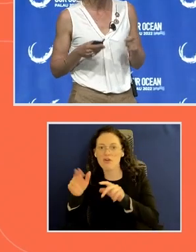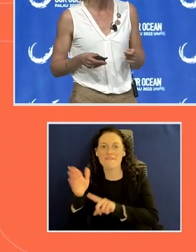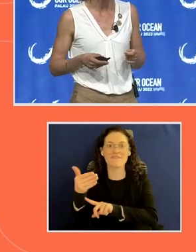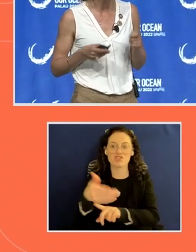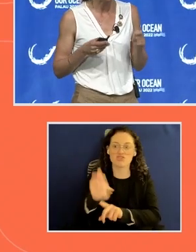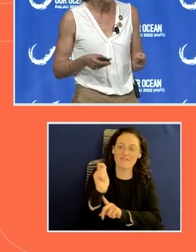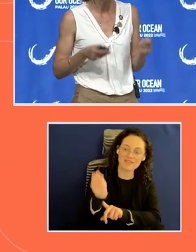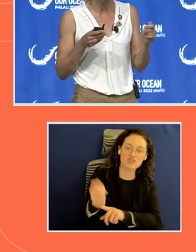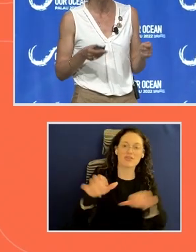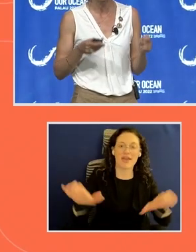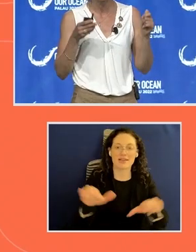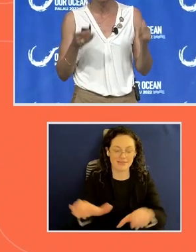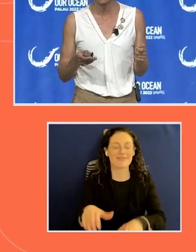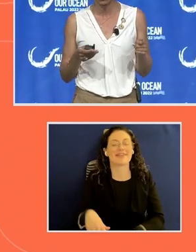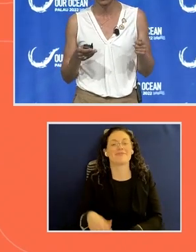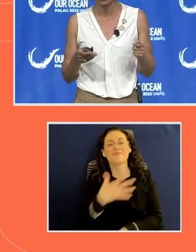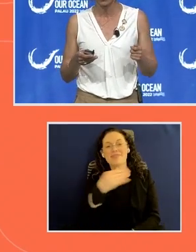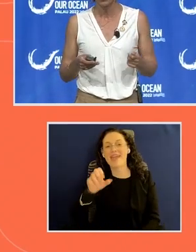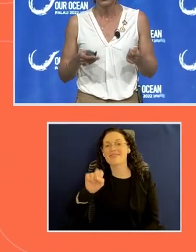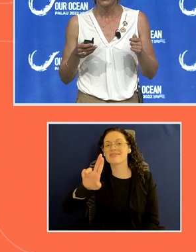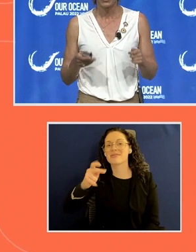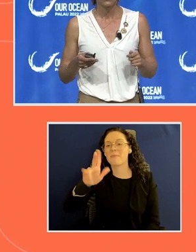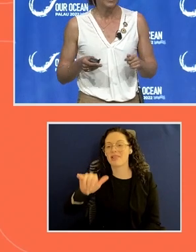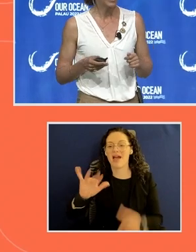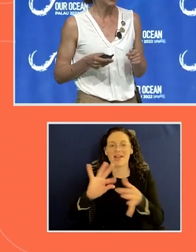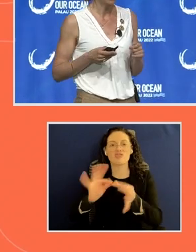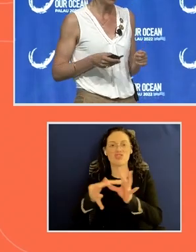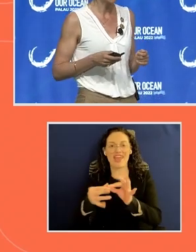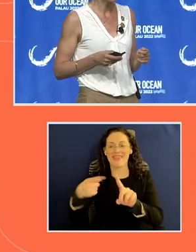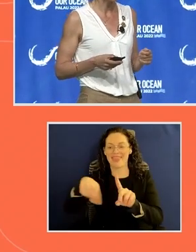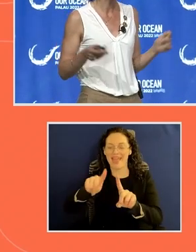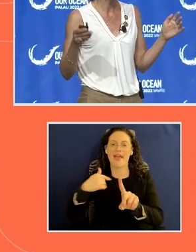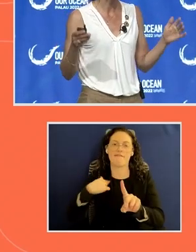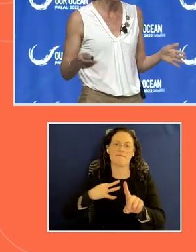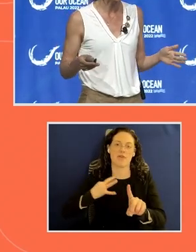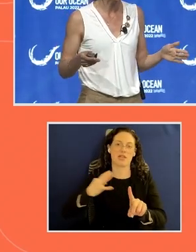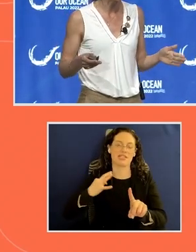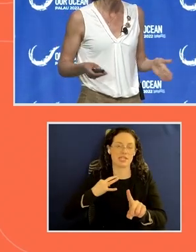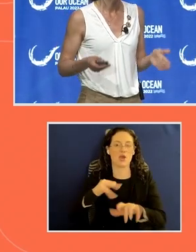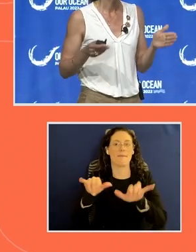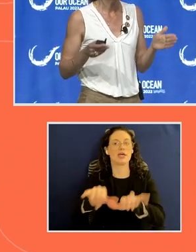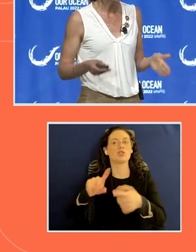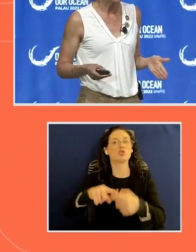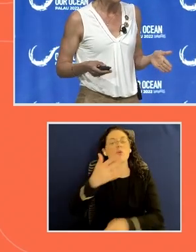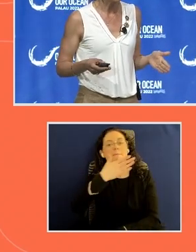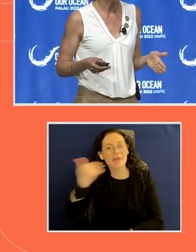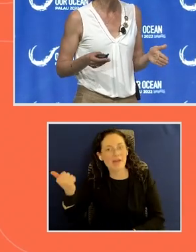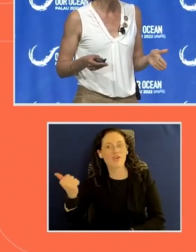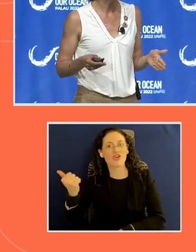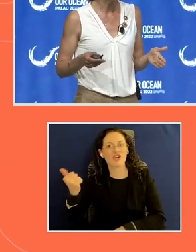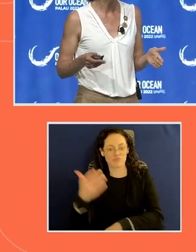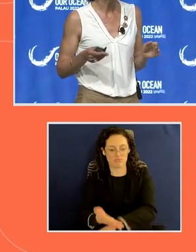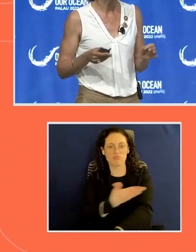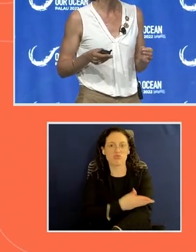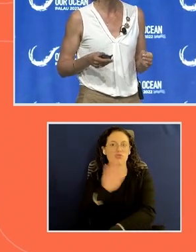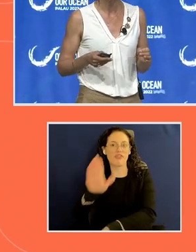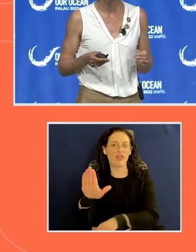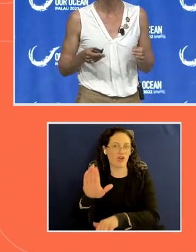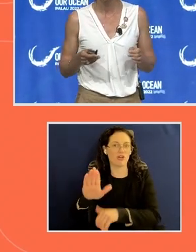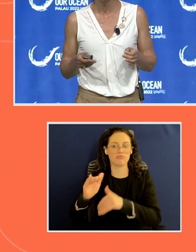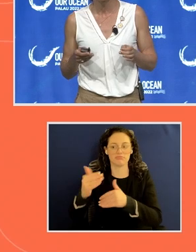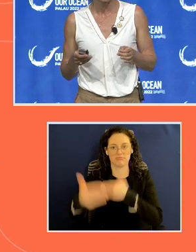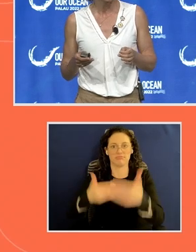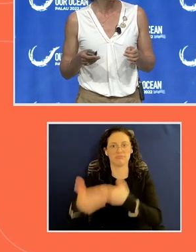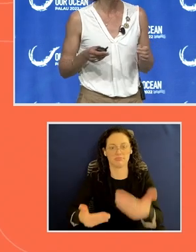supply chain actors have voluntary measures to better regulate the fishery. And right now, the government of the Philippines has